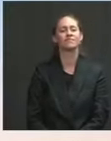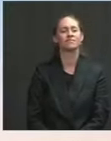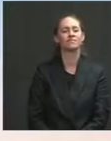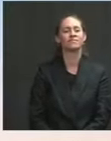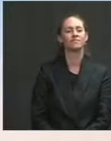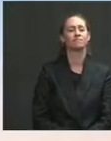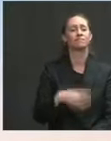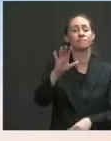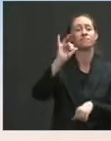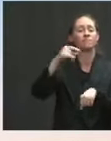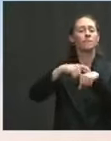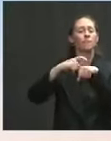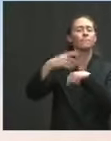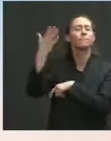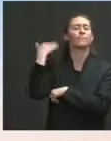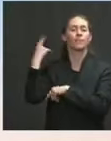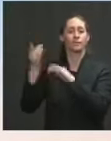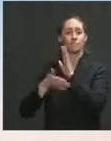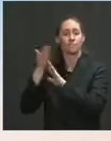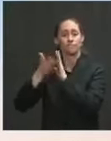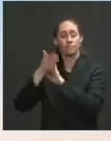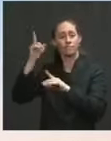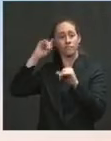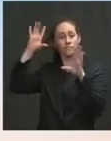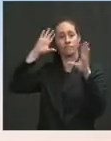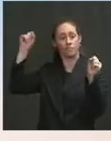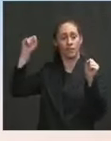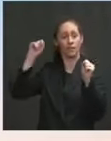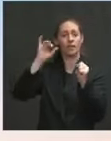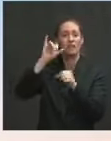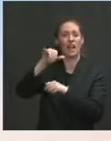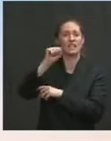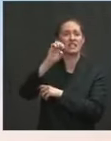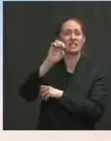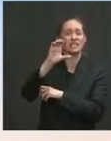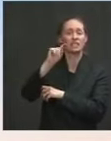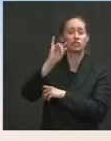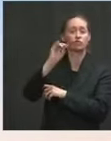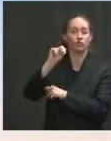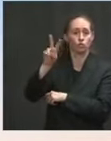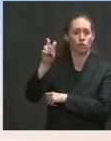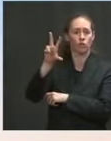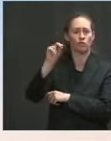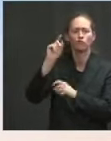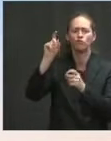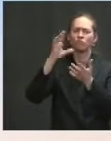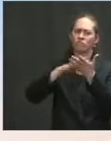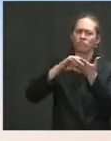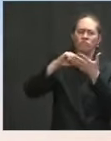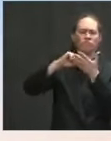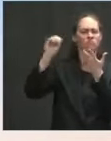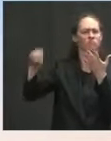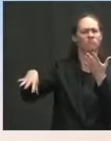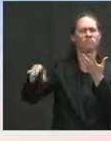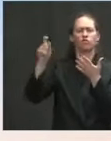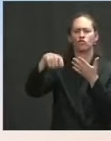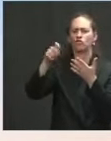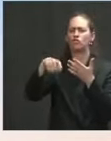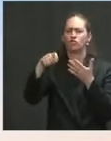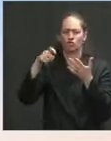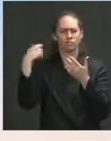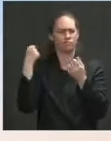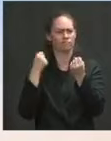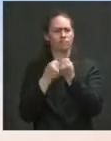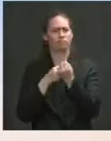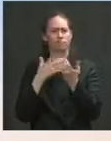and he said Section 230 should be revoked, revoked immediately. Does he stand by the comments that he made to The New York Times